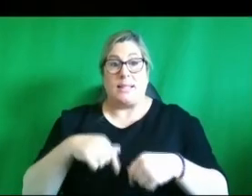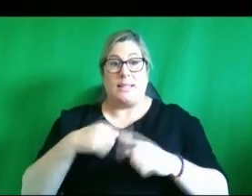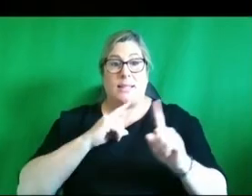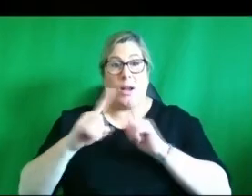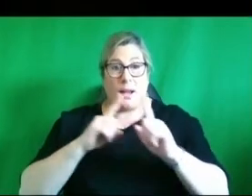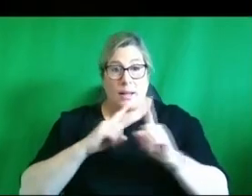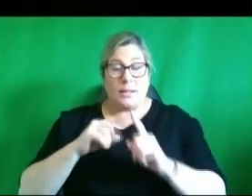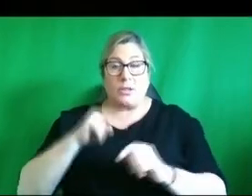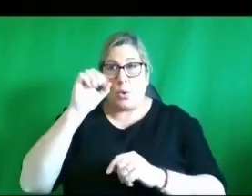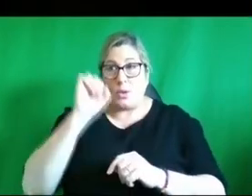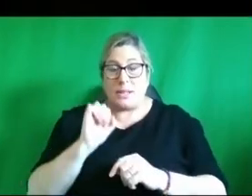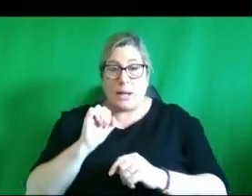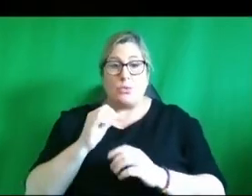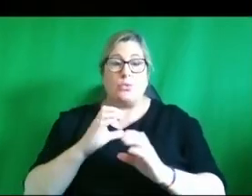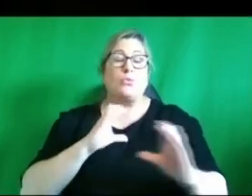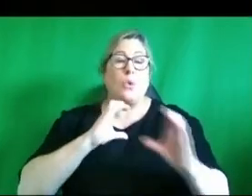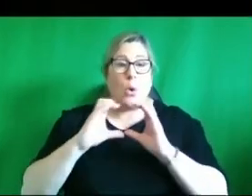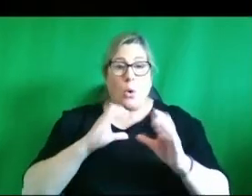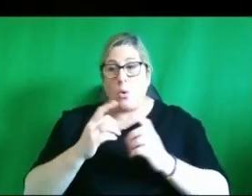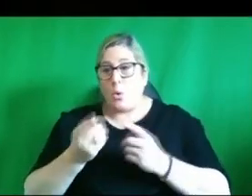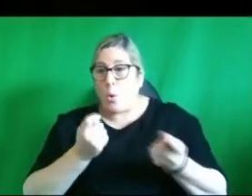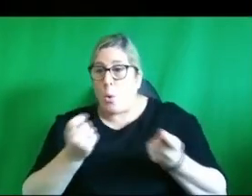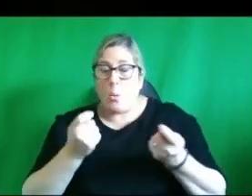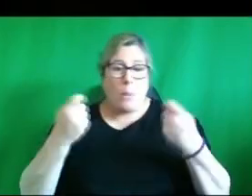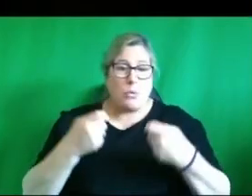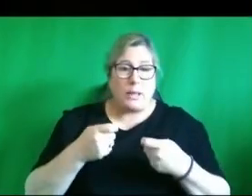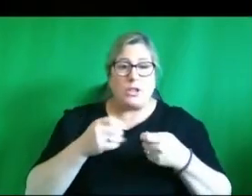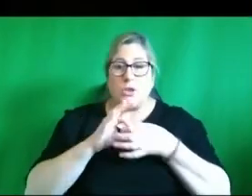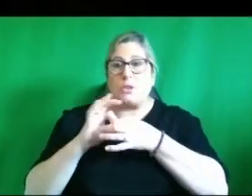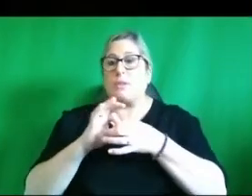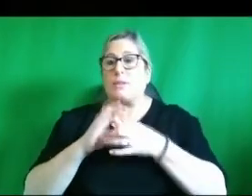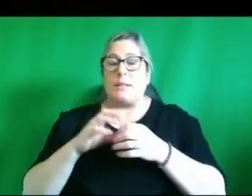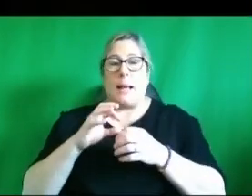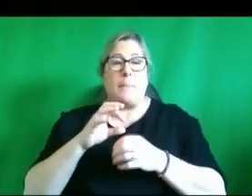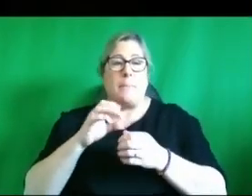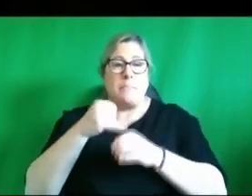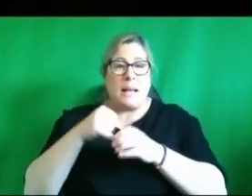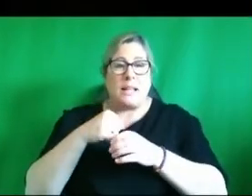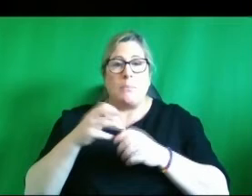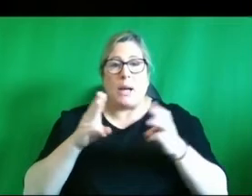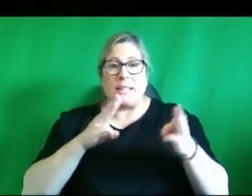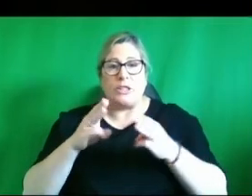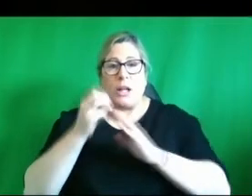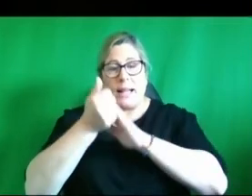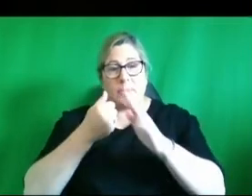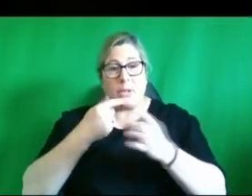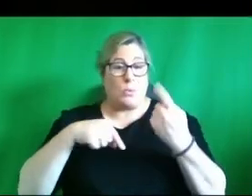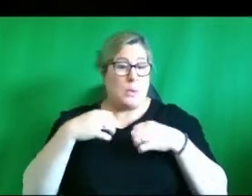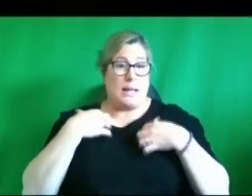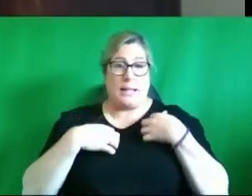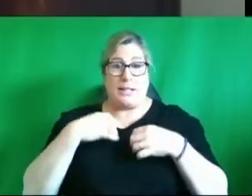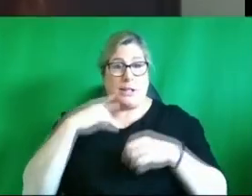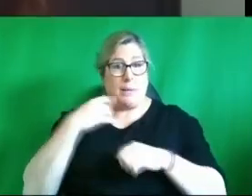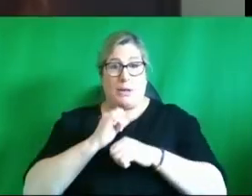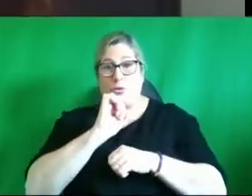cooperation basin consultations with a range of medical practitioners and experts so we're all excited to hear about that research